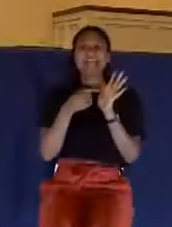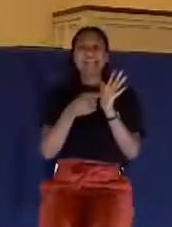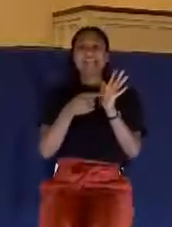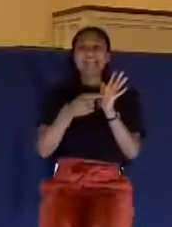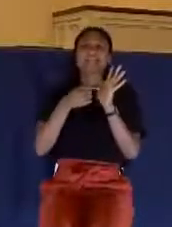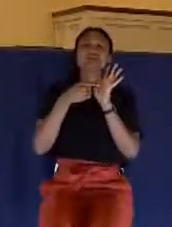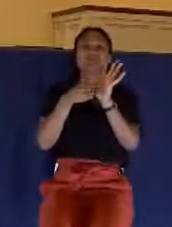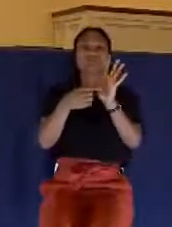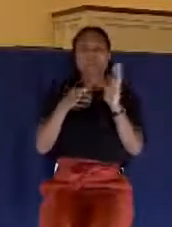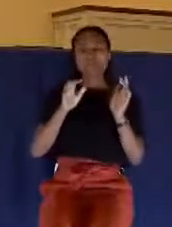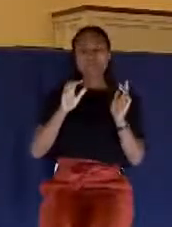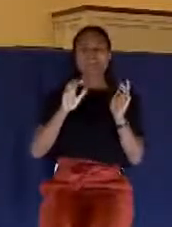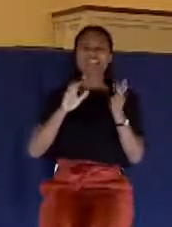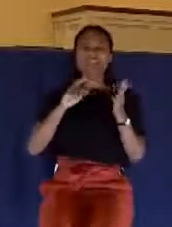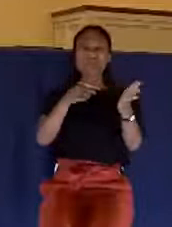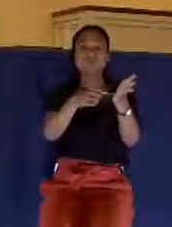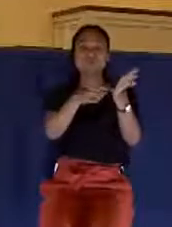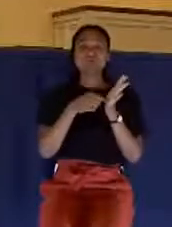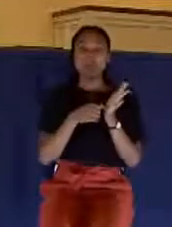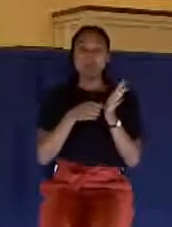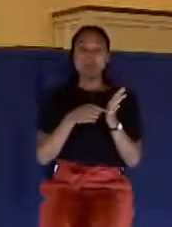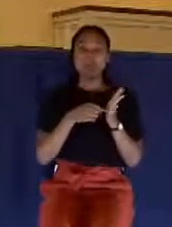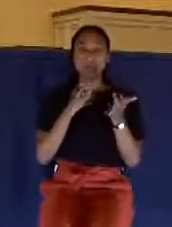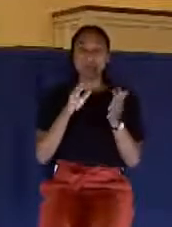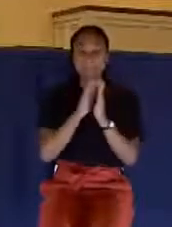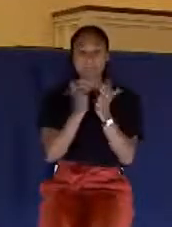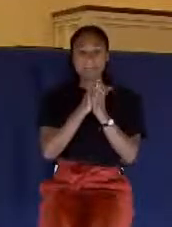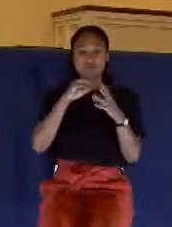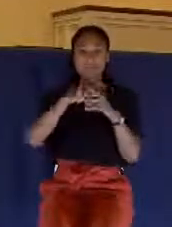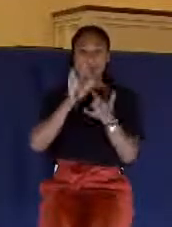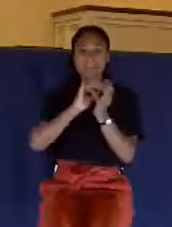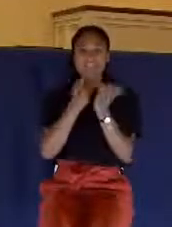tell me about your faith. Show me your faith. Show me that you're real.